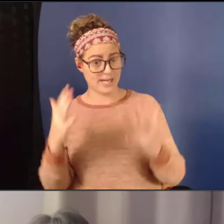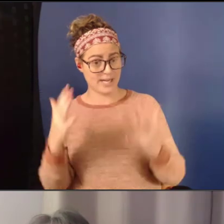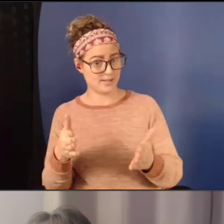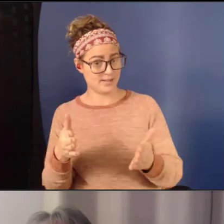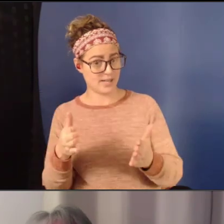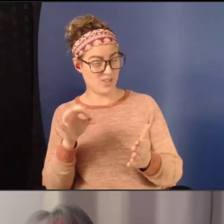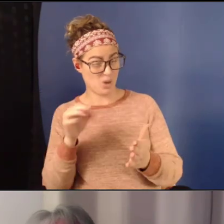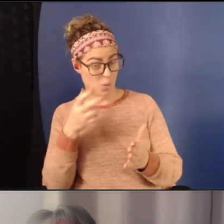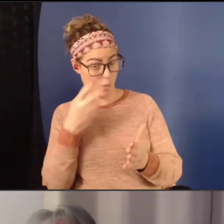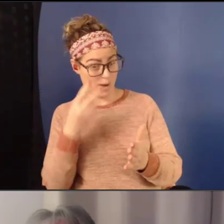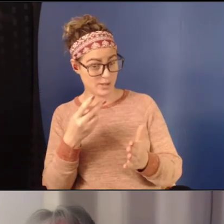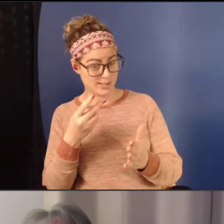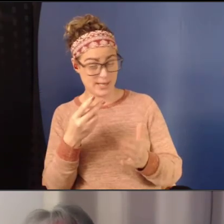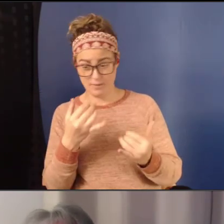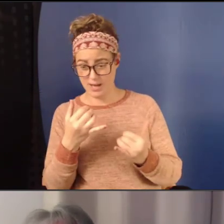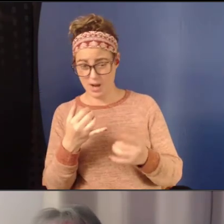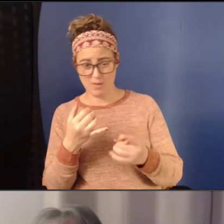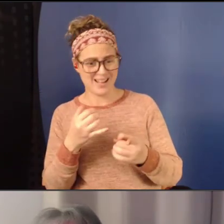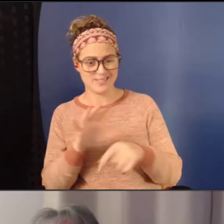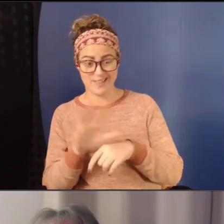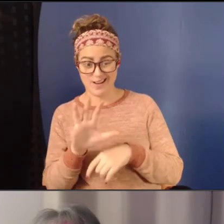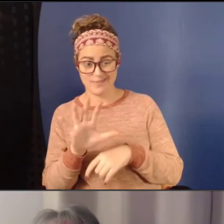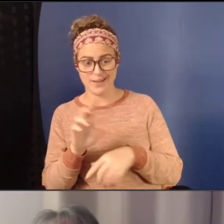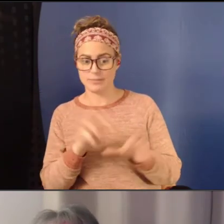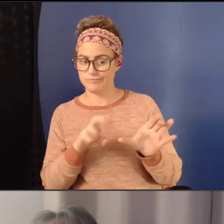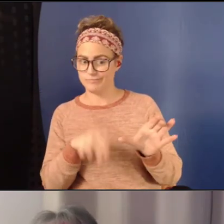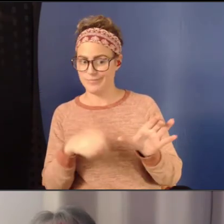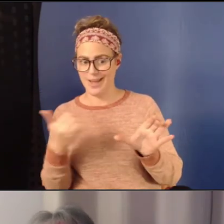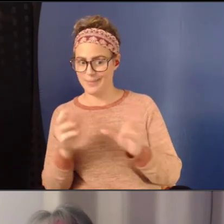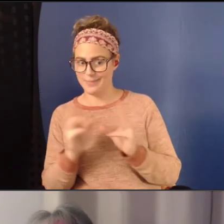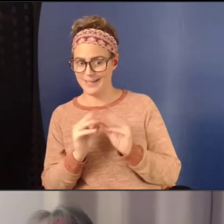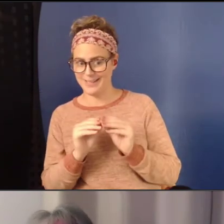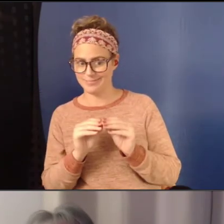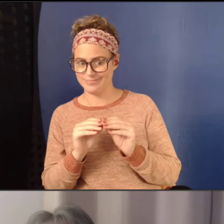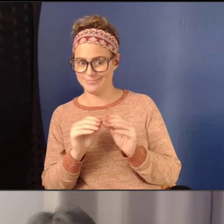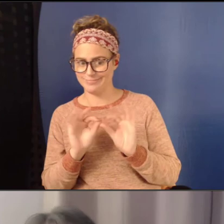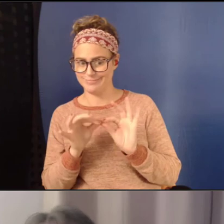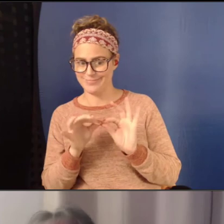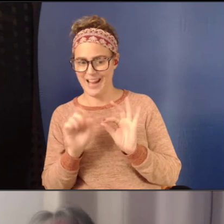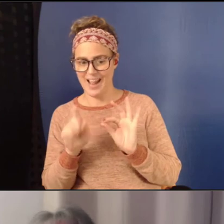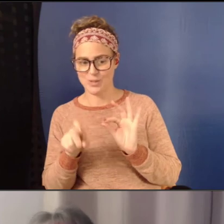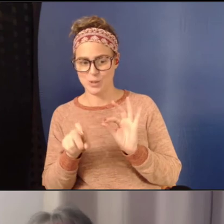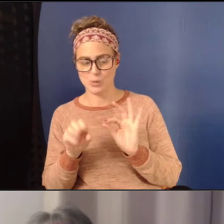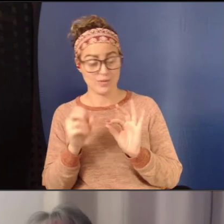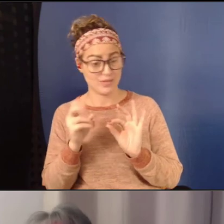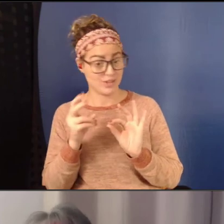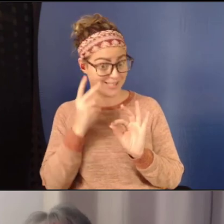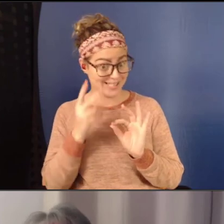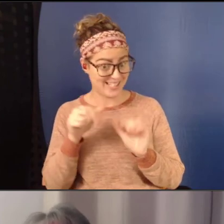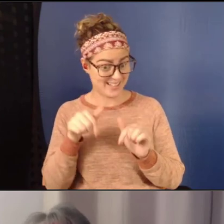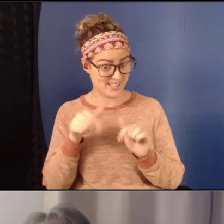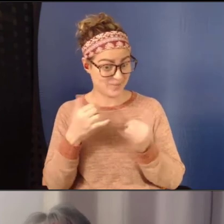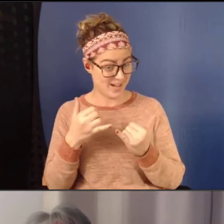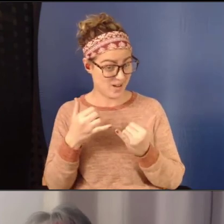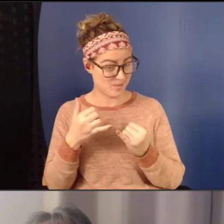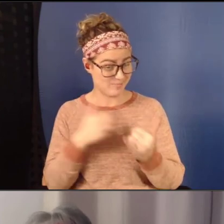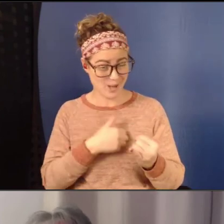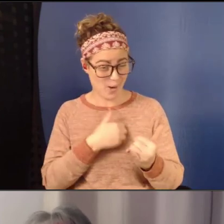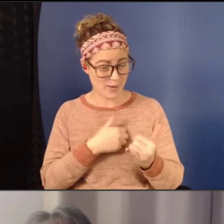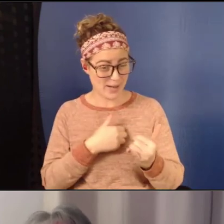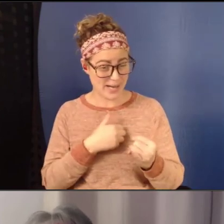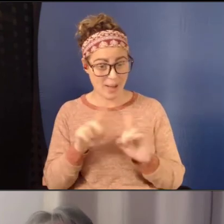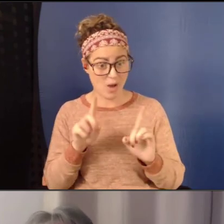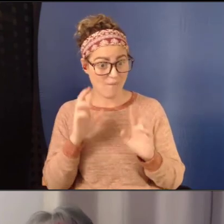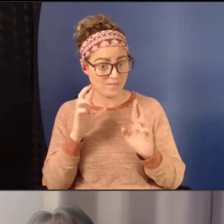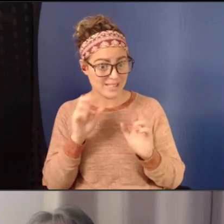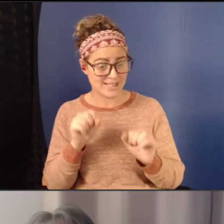were using language. I had to have some kid was like, I'm busting. I was like, what's that mean? So I think that the ways in which we ask these